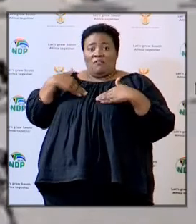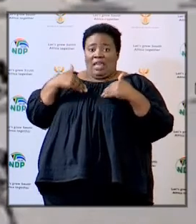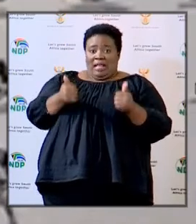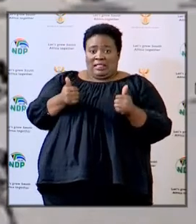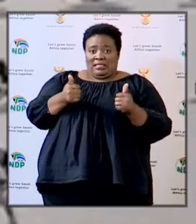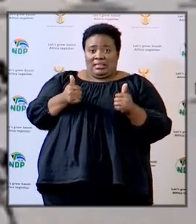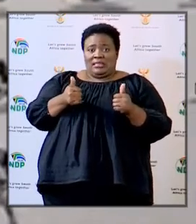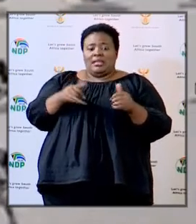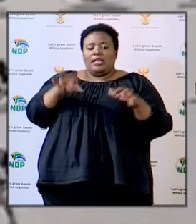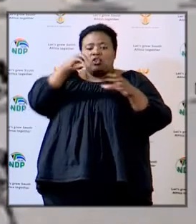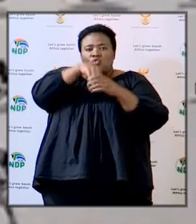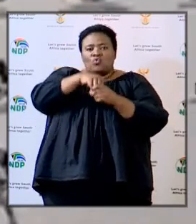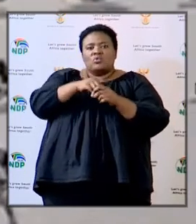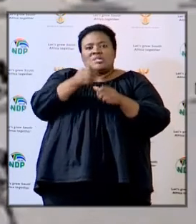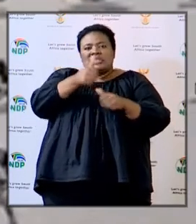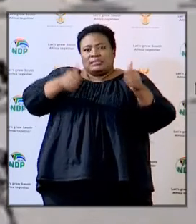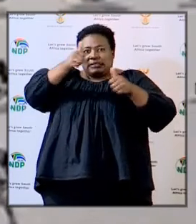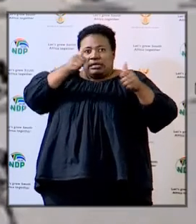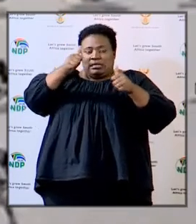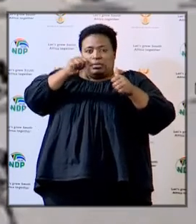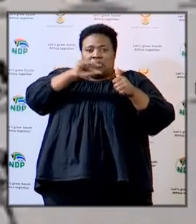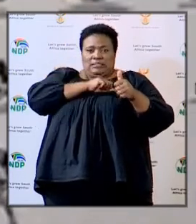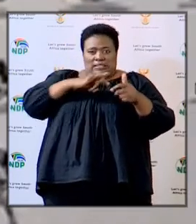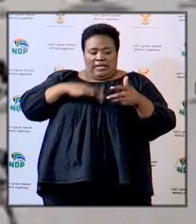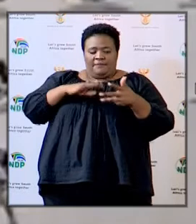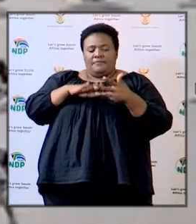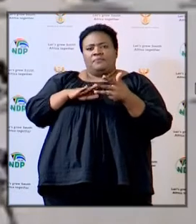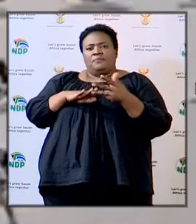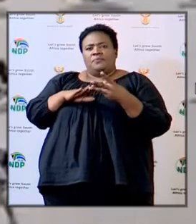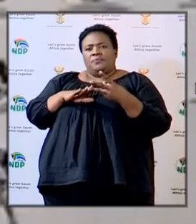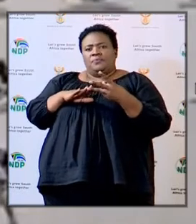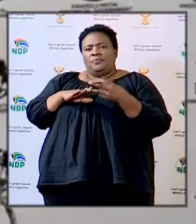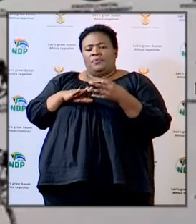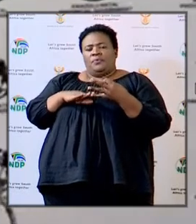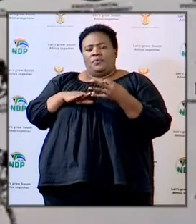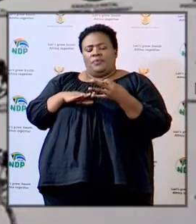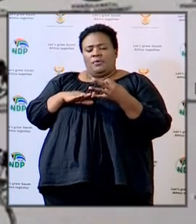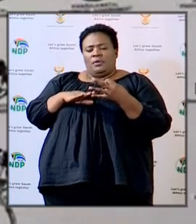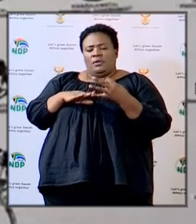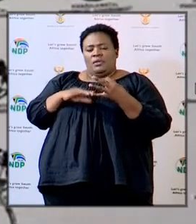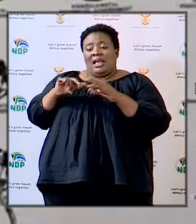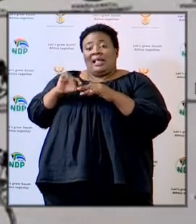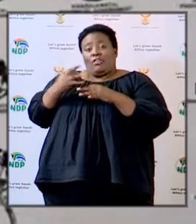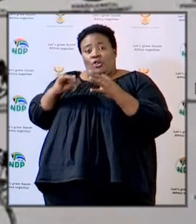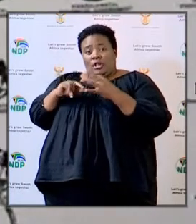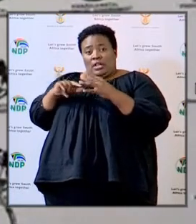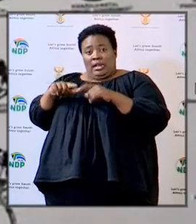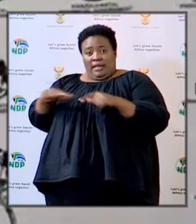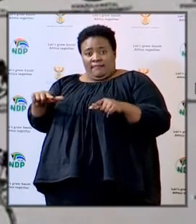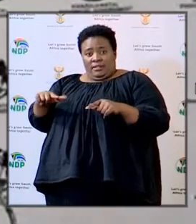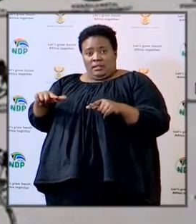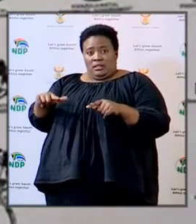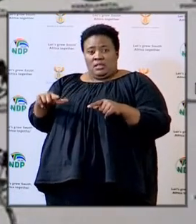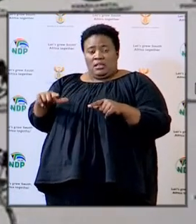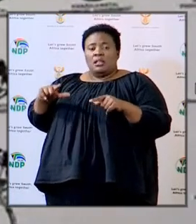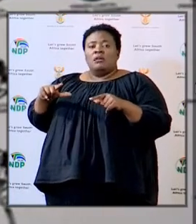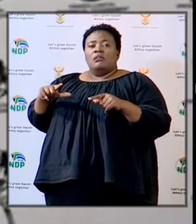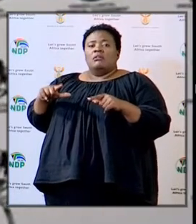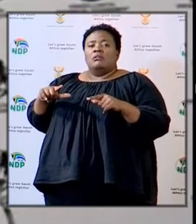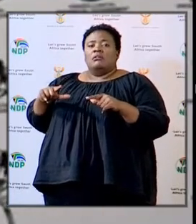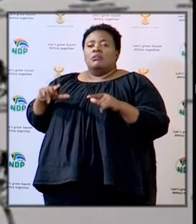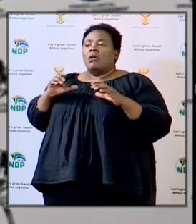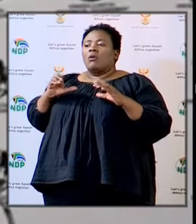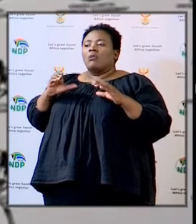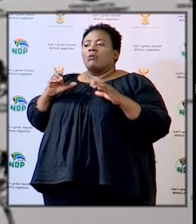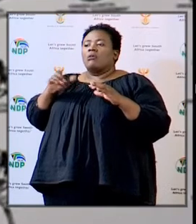for health including senior officials and the third level is the provincial command council as chaired by the